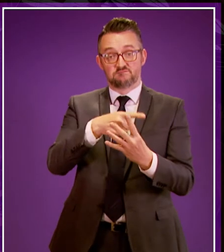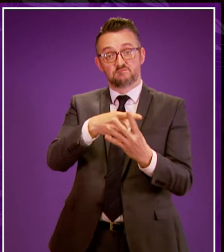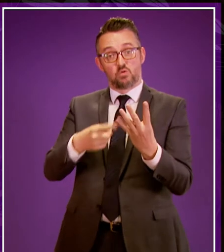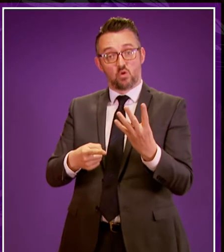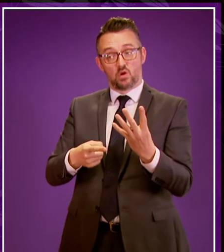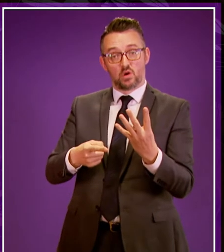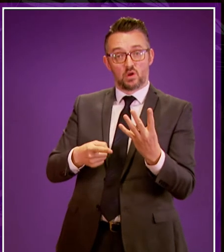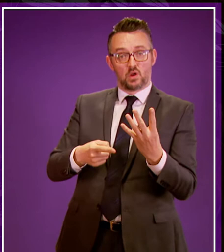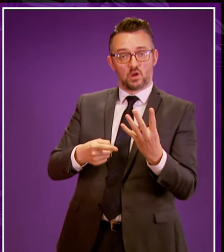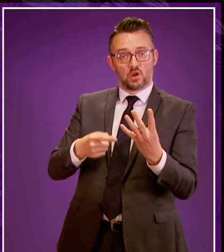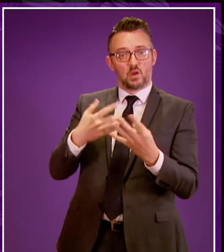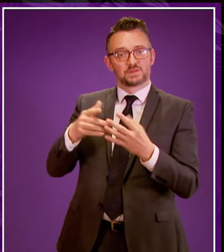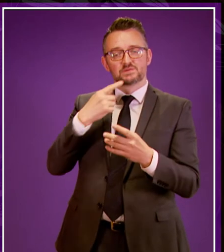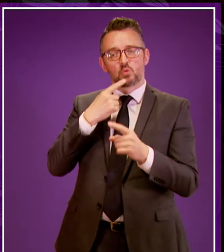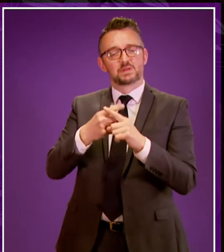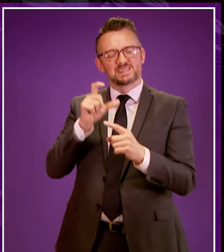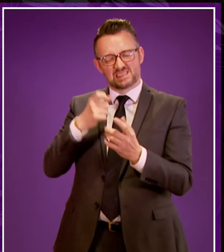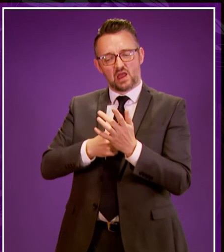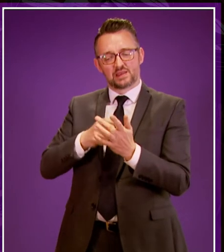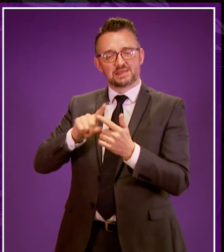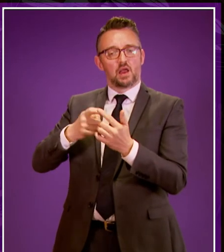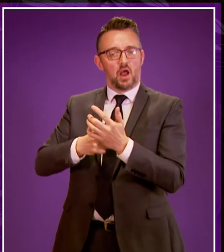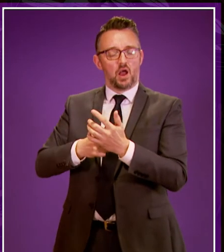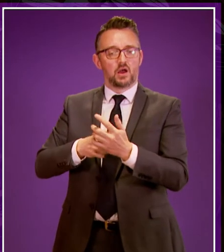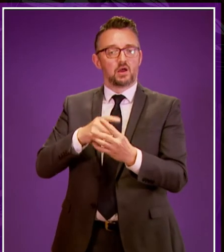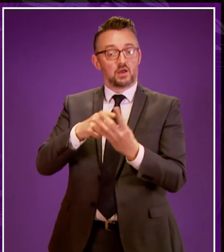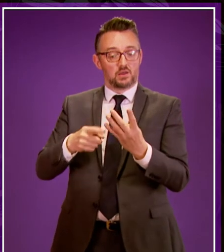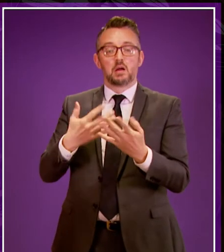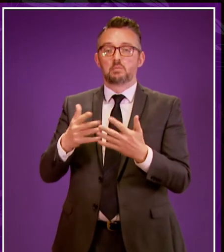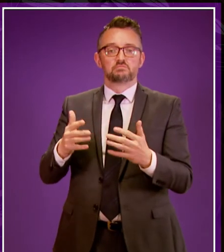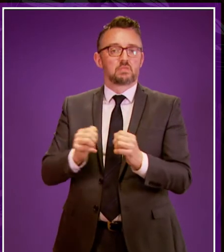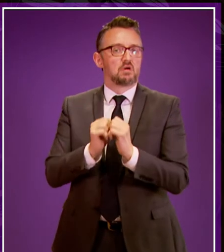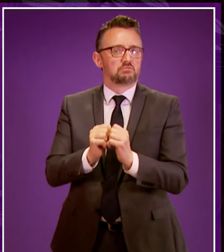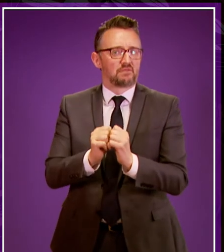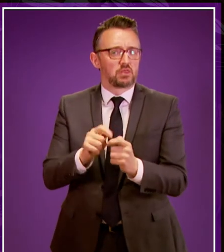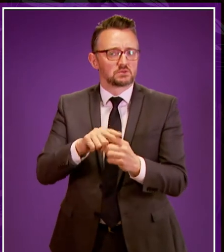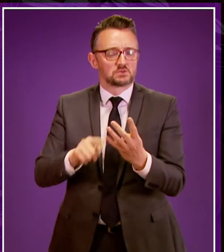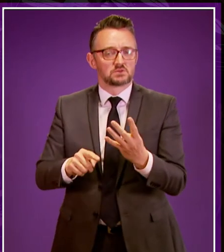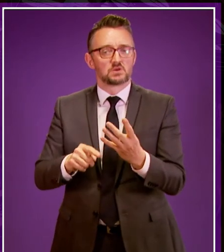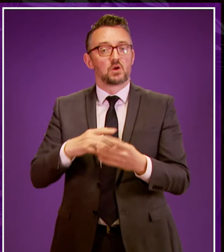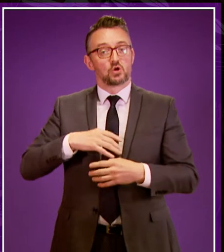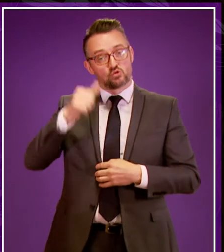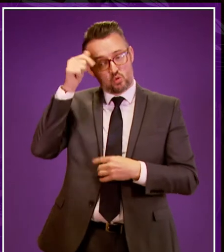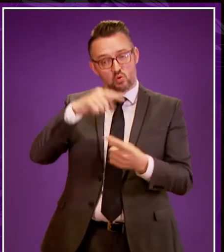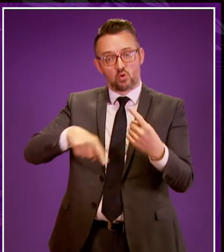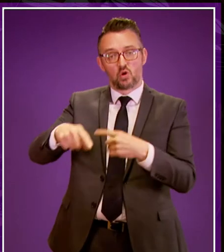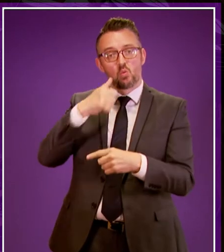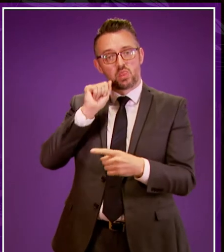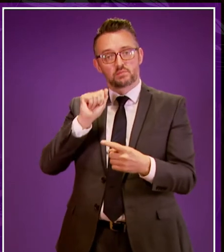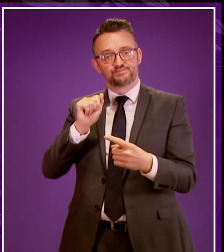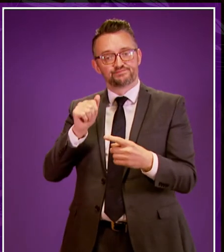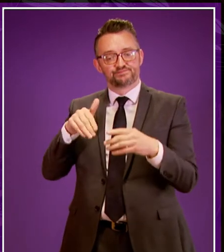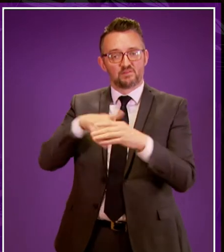that have been highlighted by CR and ER I think are all valid issues and I know that Police Scotland are willing to give active consideration to these particular